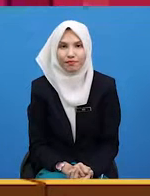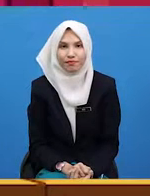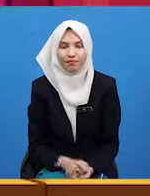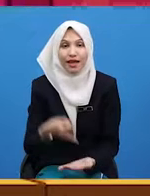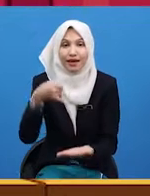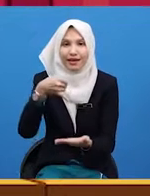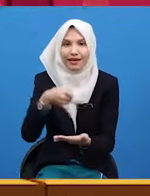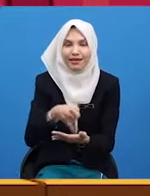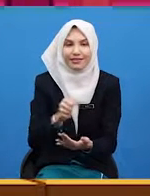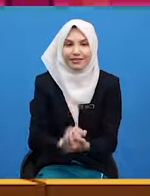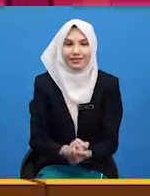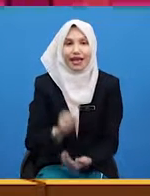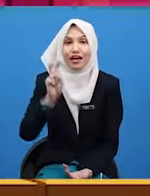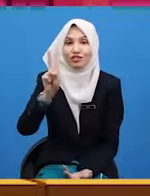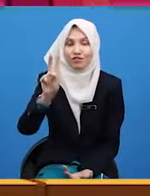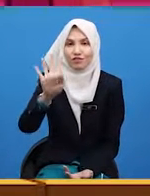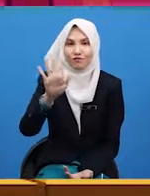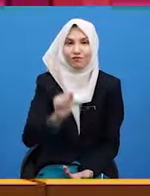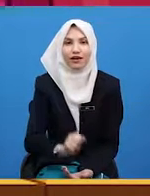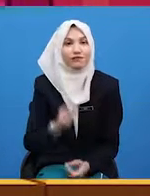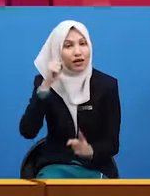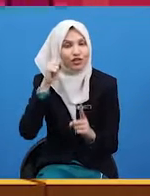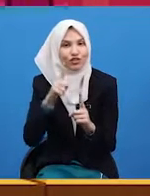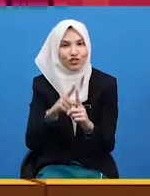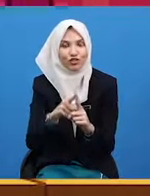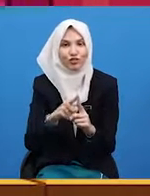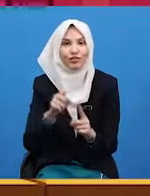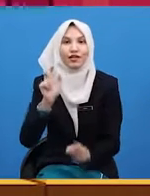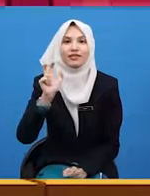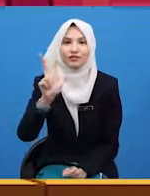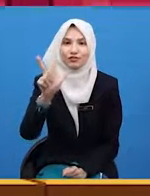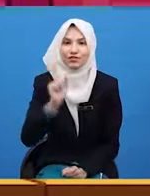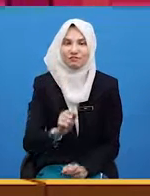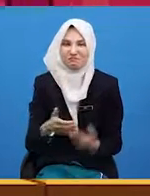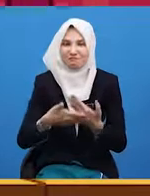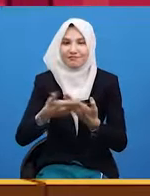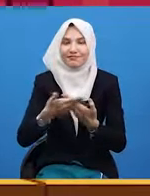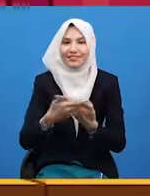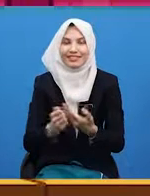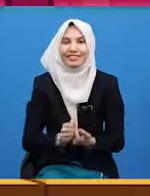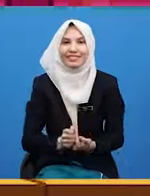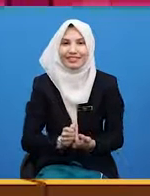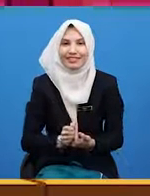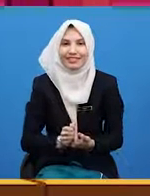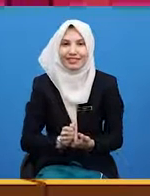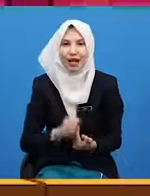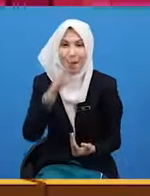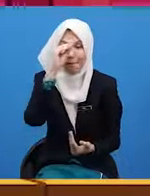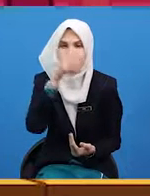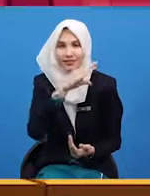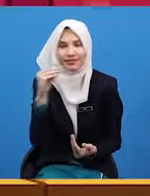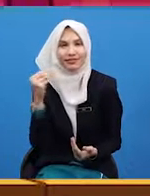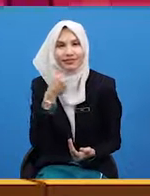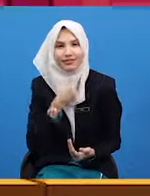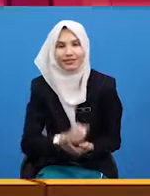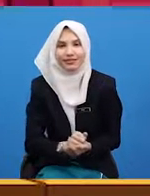It's 25 to 3. Very easy, isn't it, boys and girls? Practice